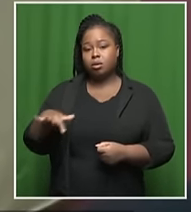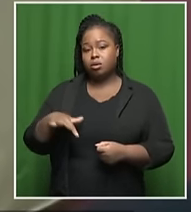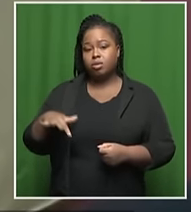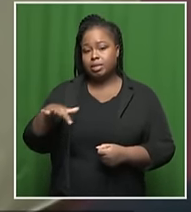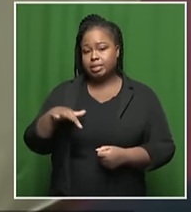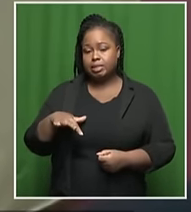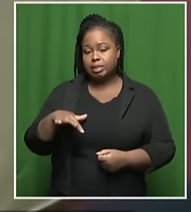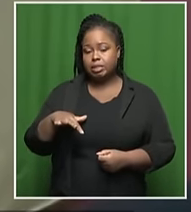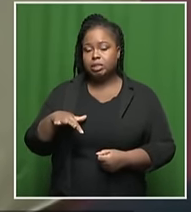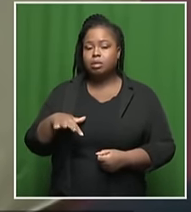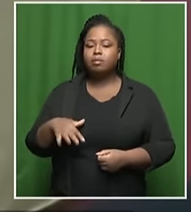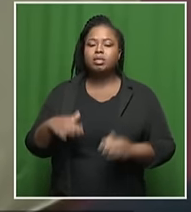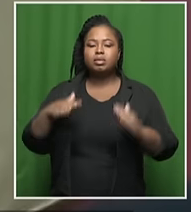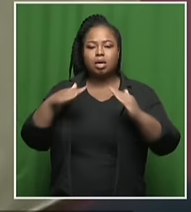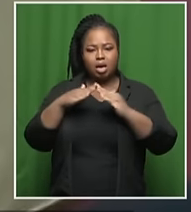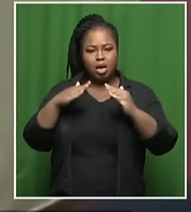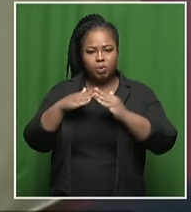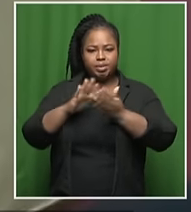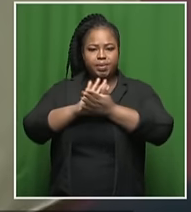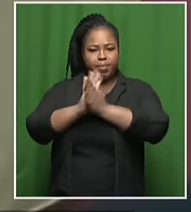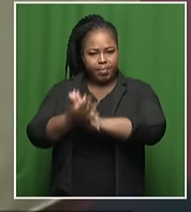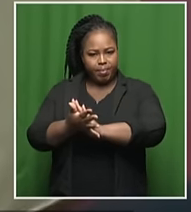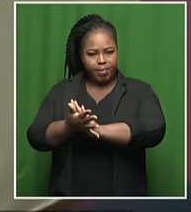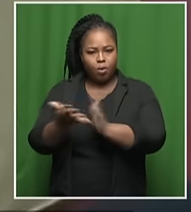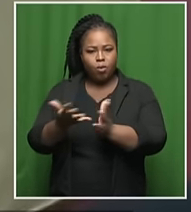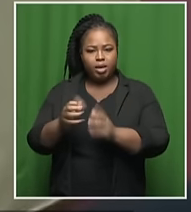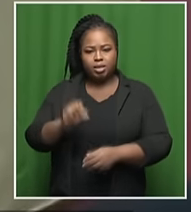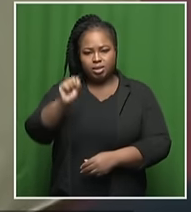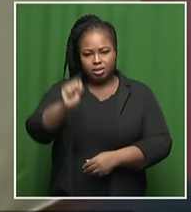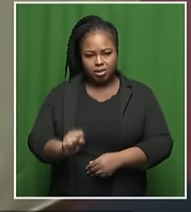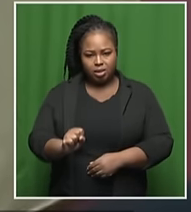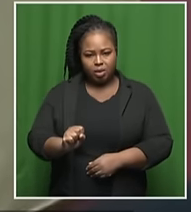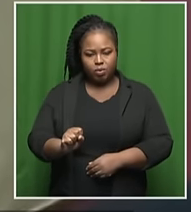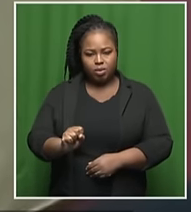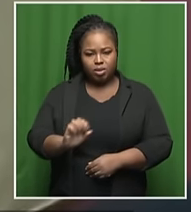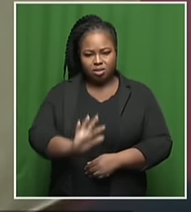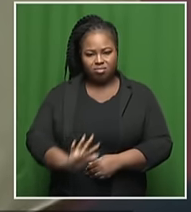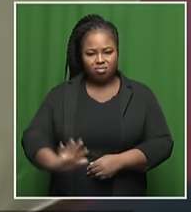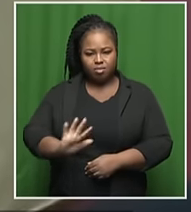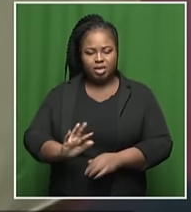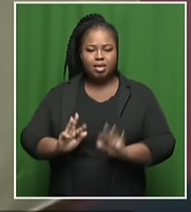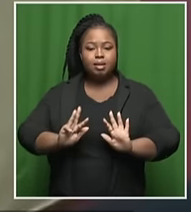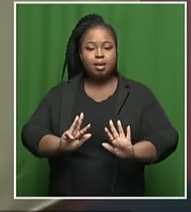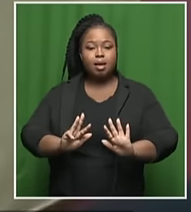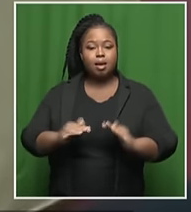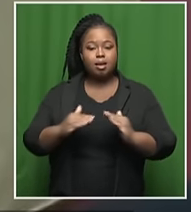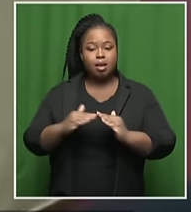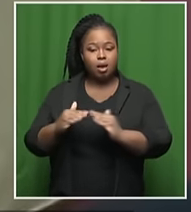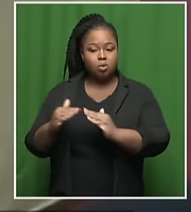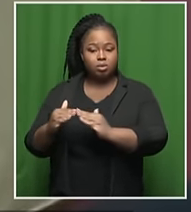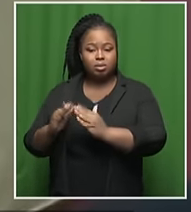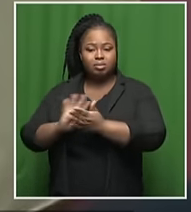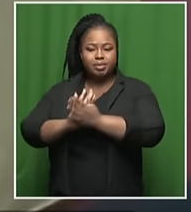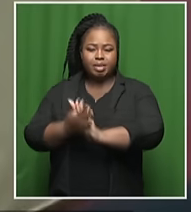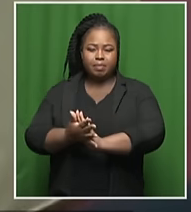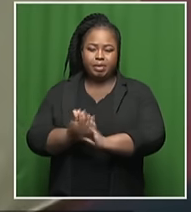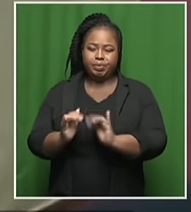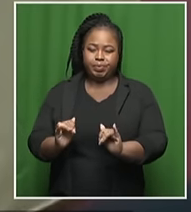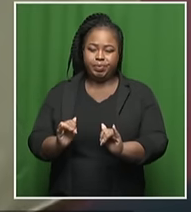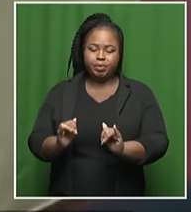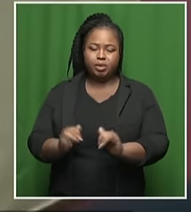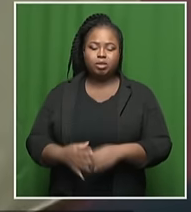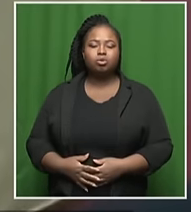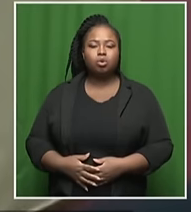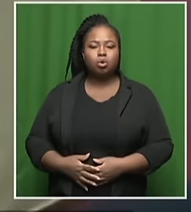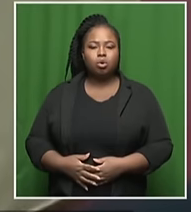there's been houses damaged in the southern peninsula. There was about nine houses that received quite substantial damage there. They were formal